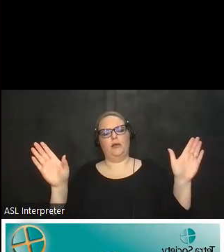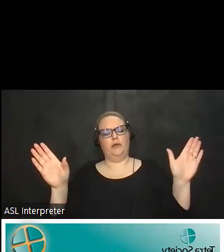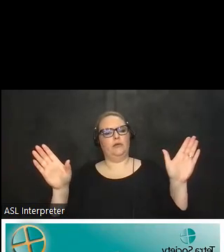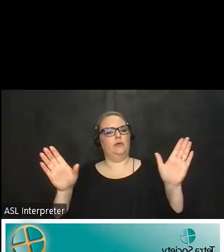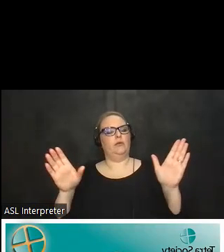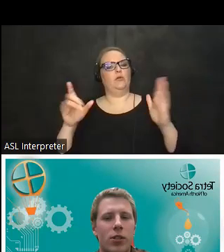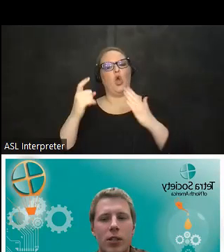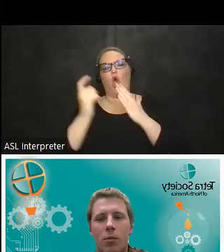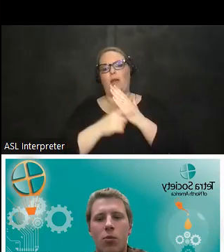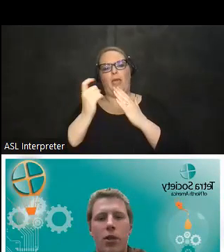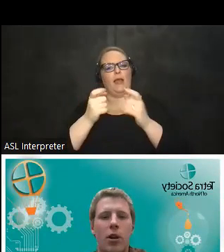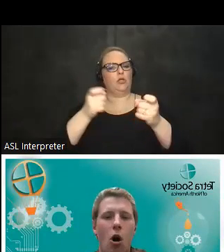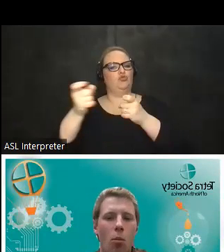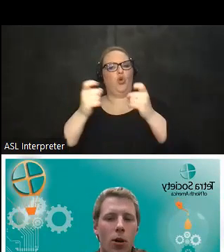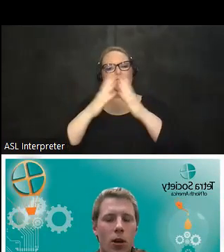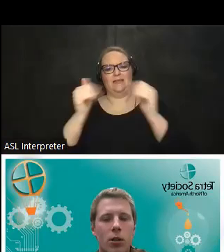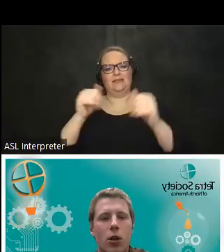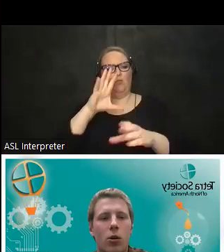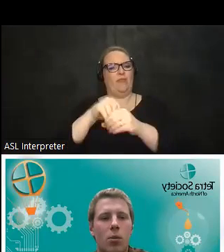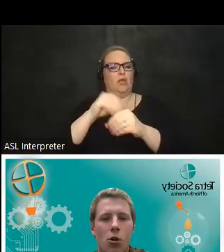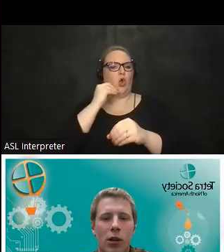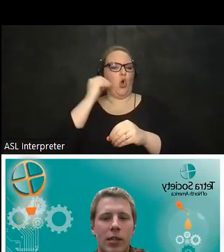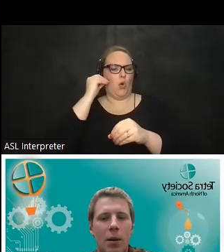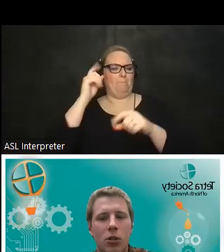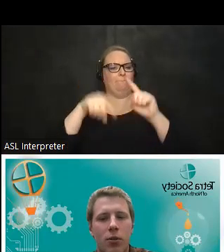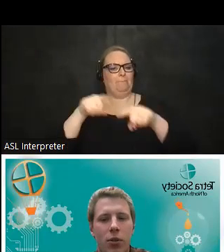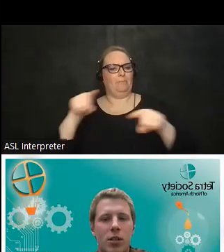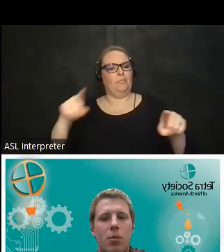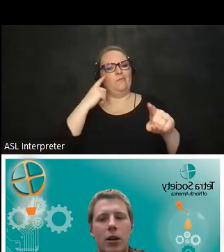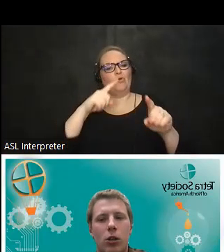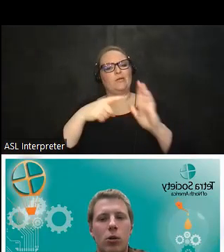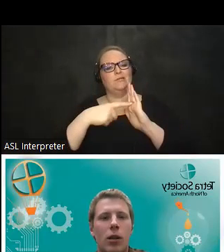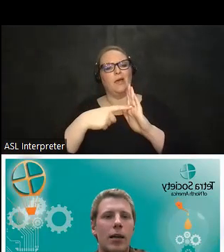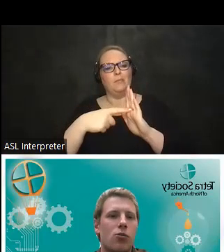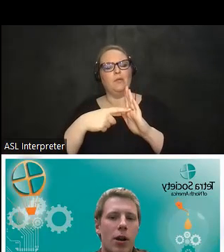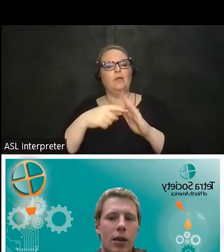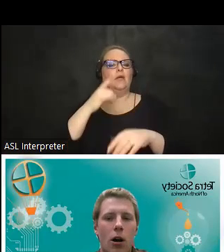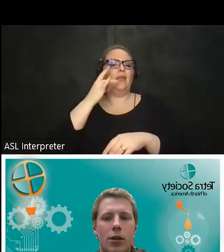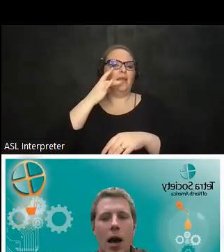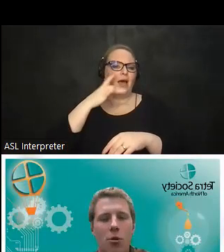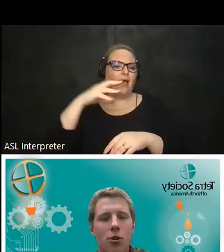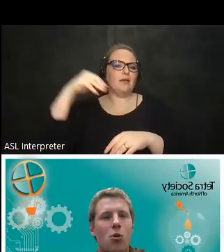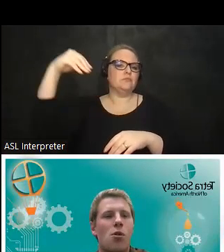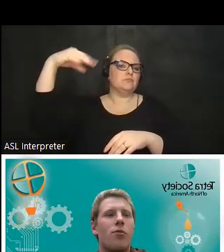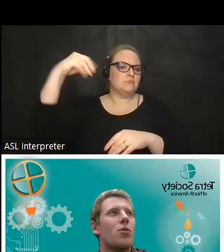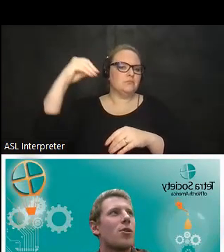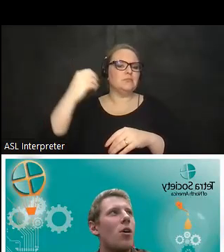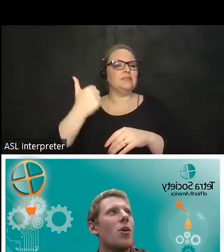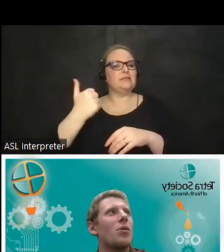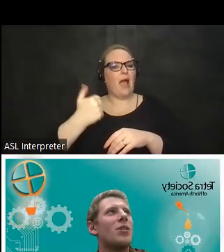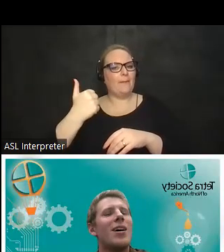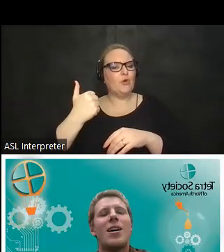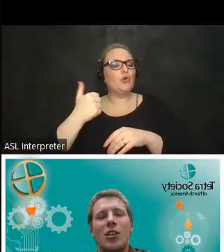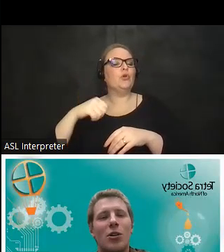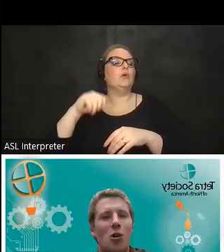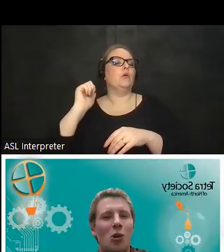automatic control of systems within a home so some early examples of this might include lights running on timers or if you recall